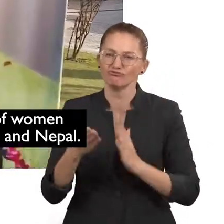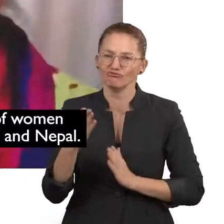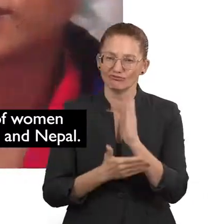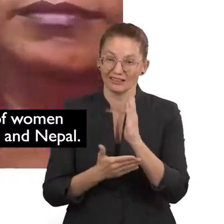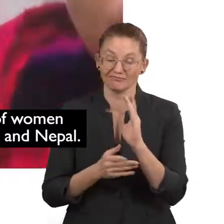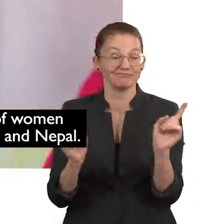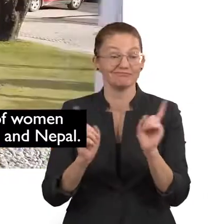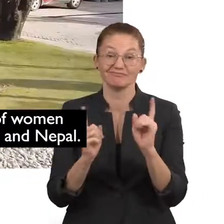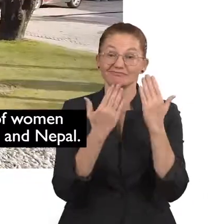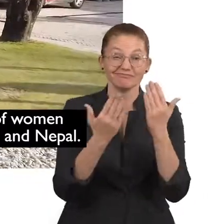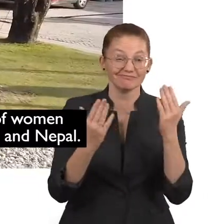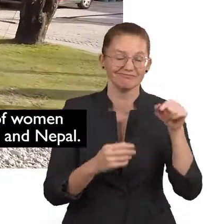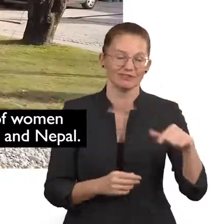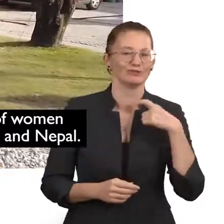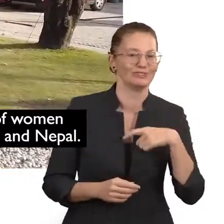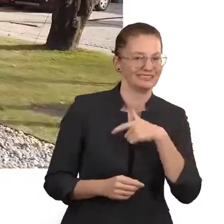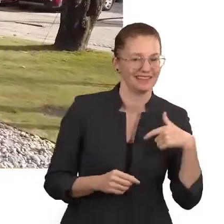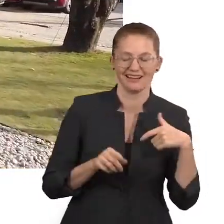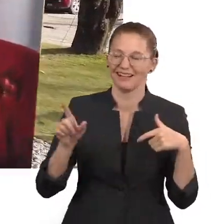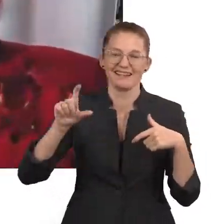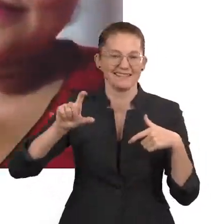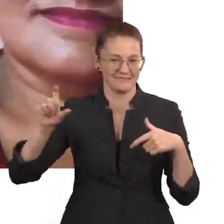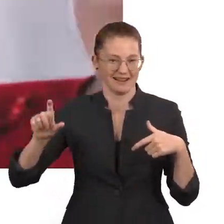traveling throughout Switzerland and Nepal.